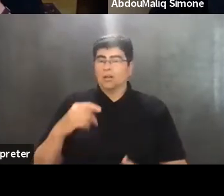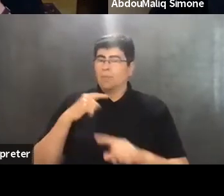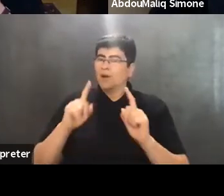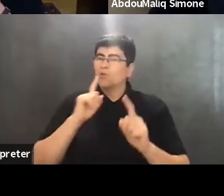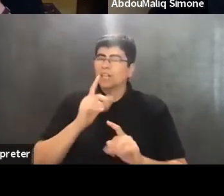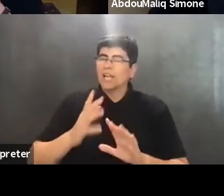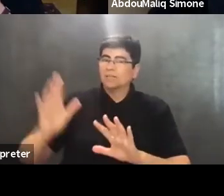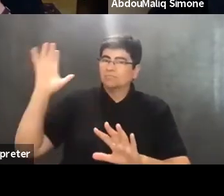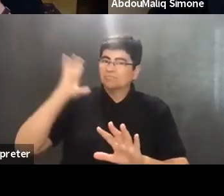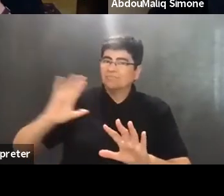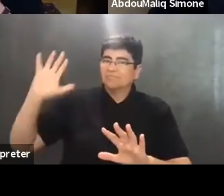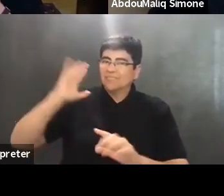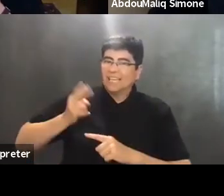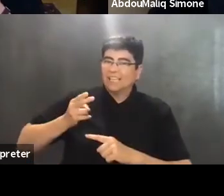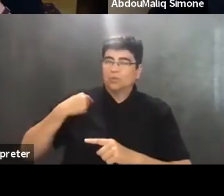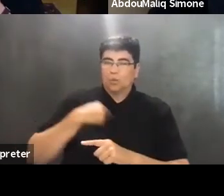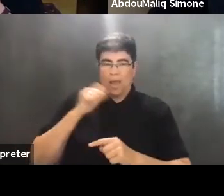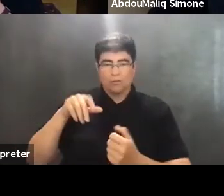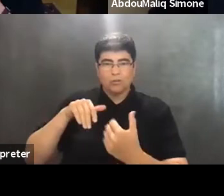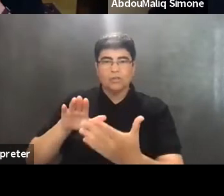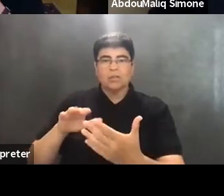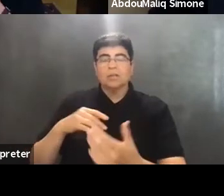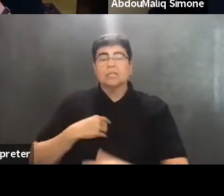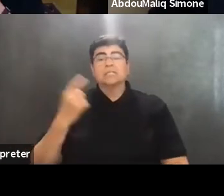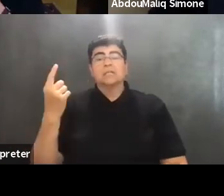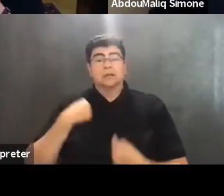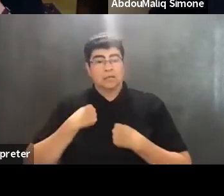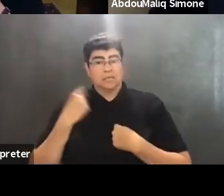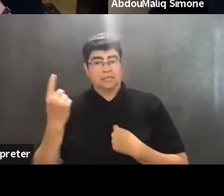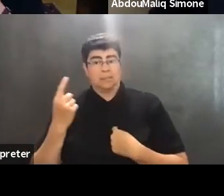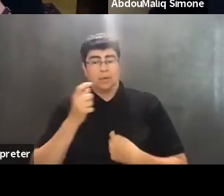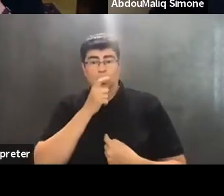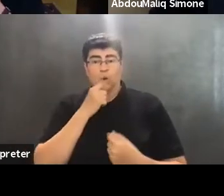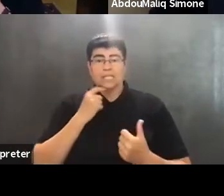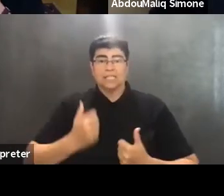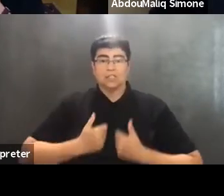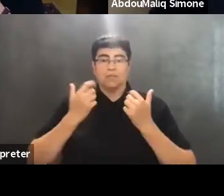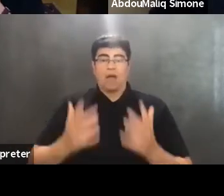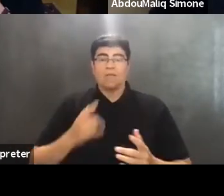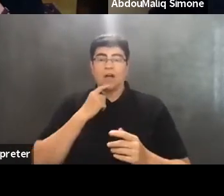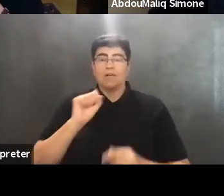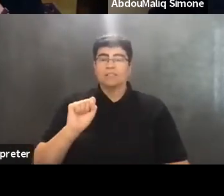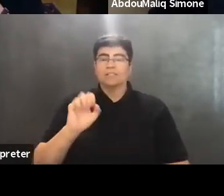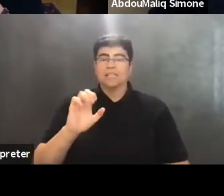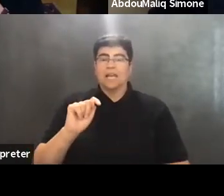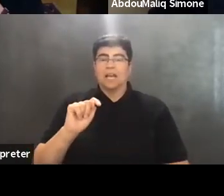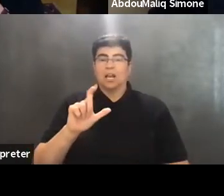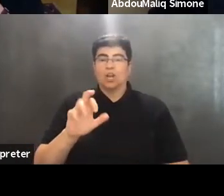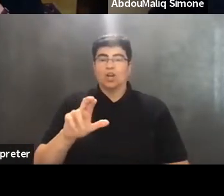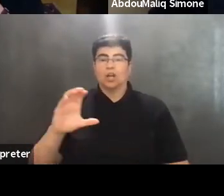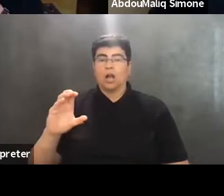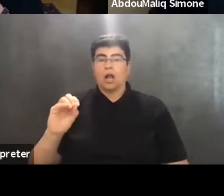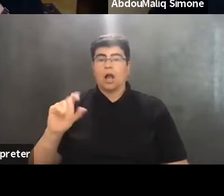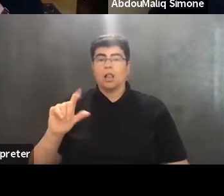with. And as somebody who is a survivor of a settler colony, but living